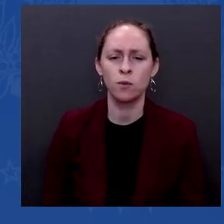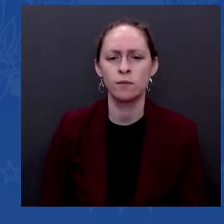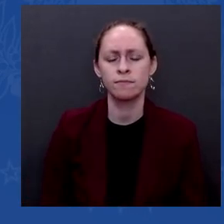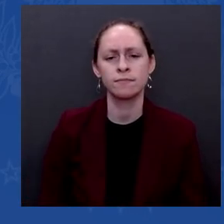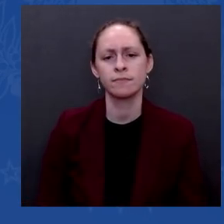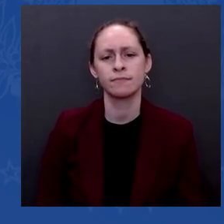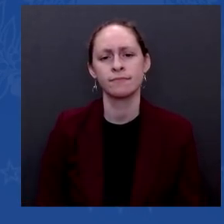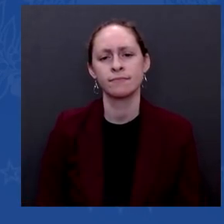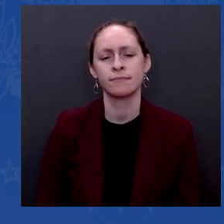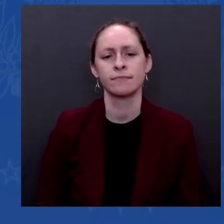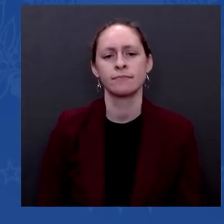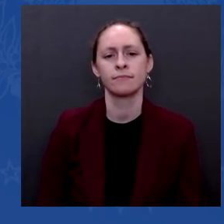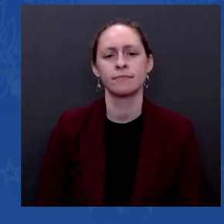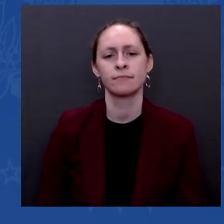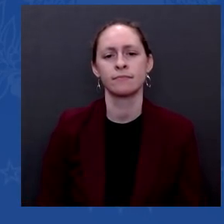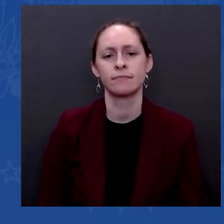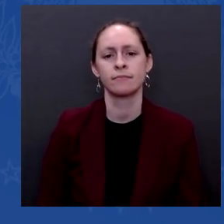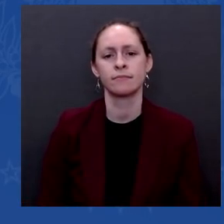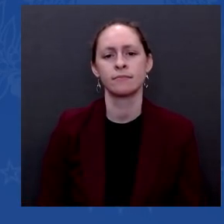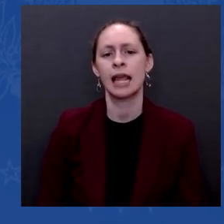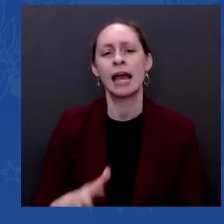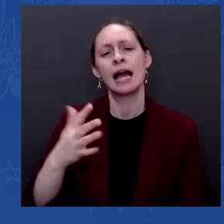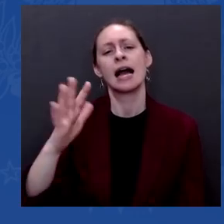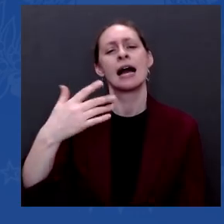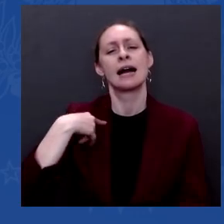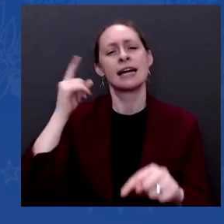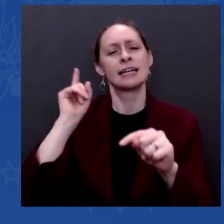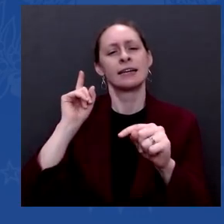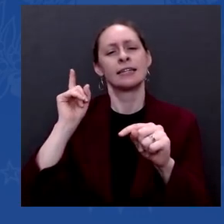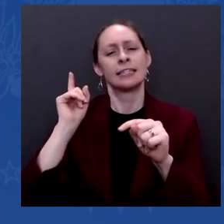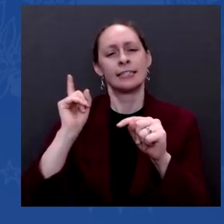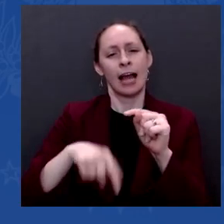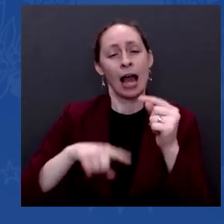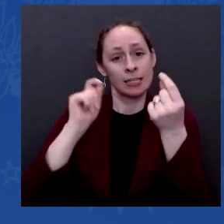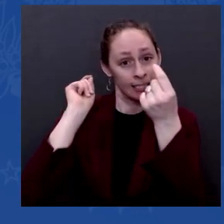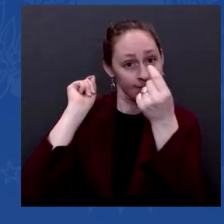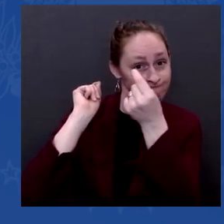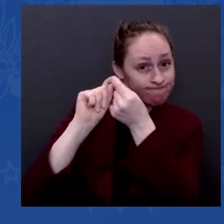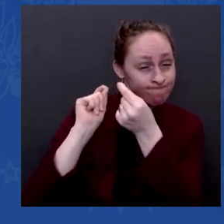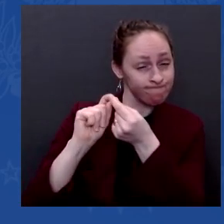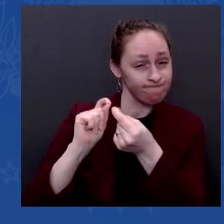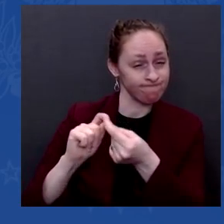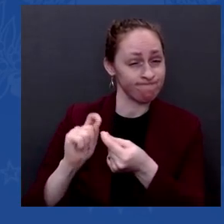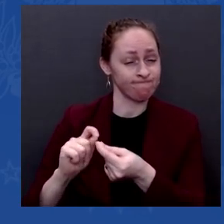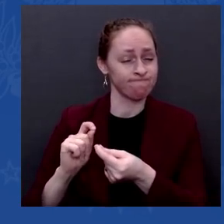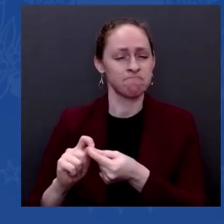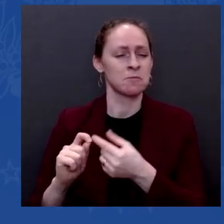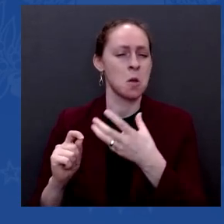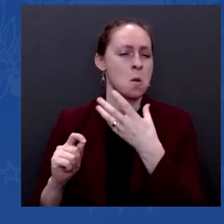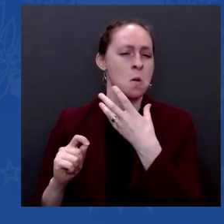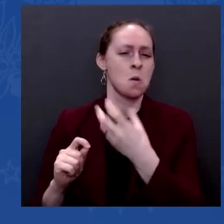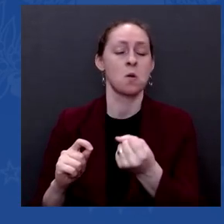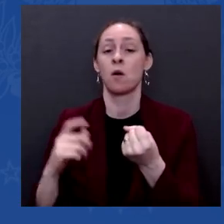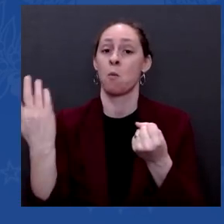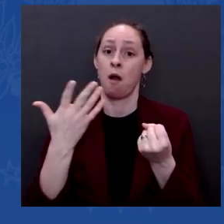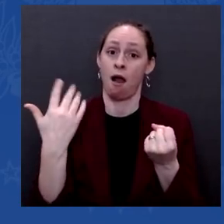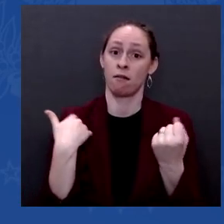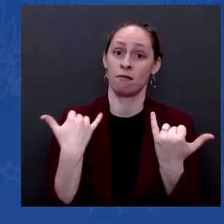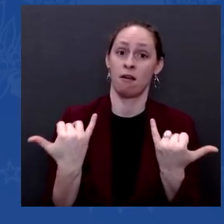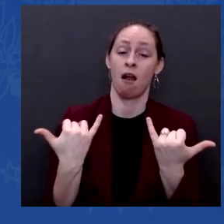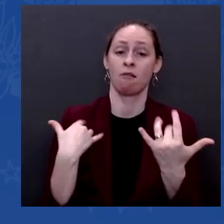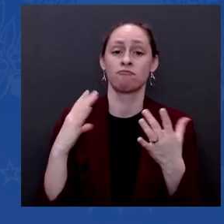one of the things we have done — we have significantly beefed up a number of enforcers in the Justice Department